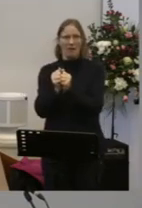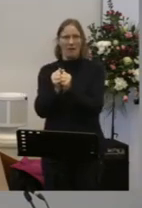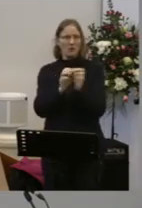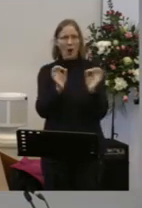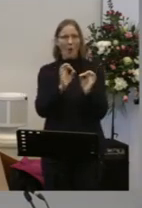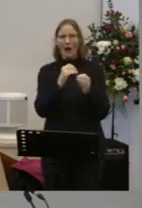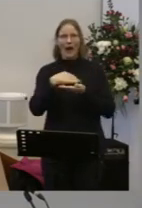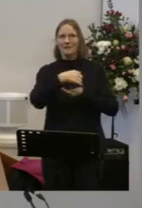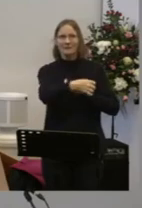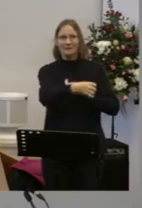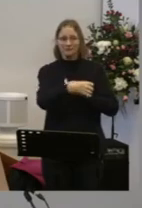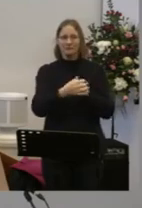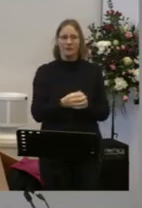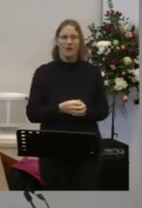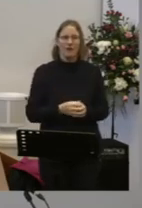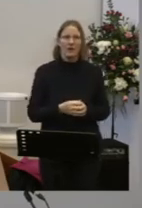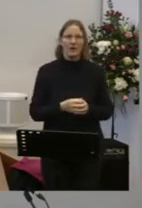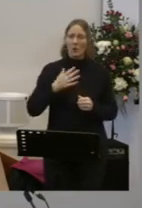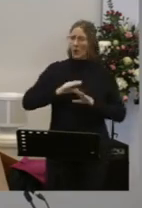My friends, Christianity is not a hobby